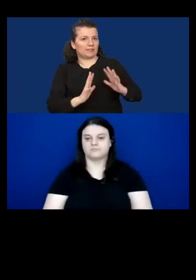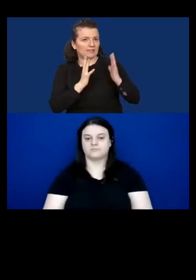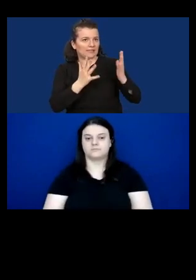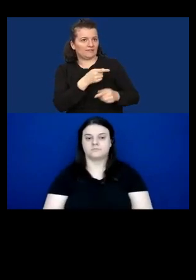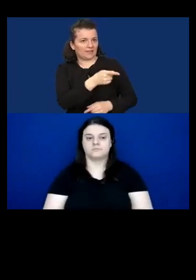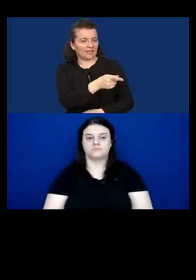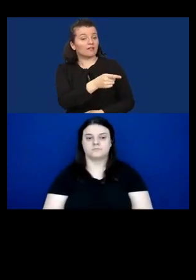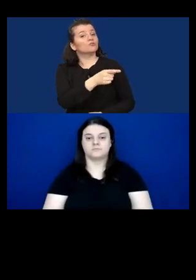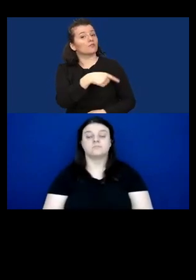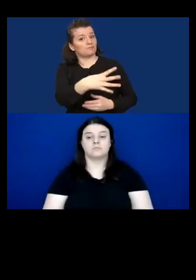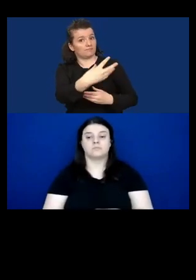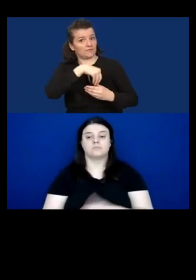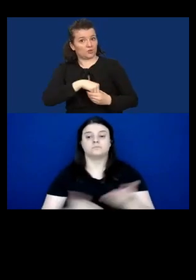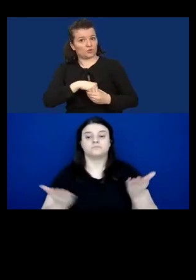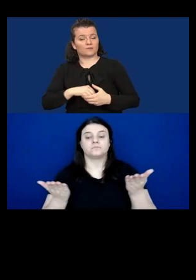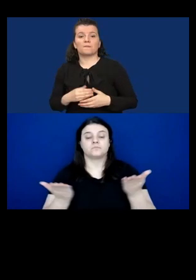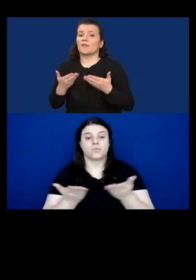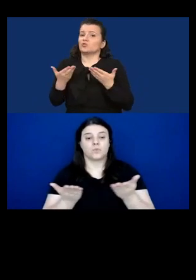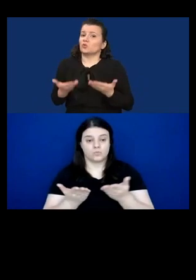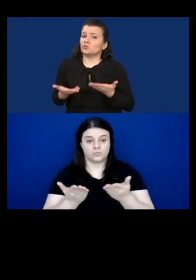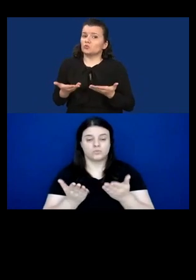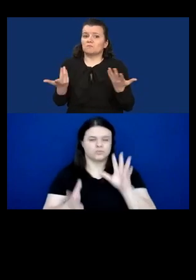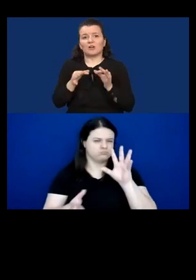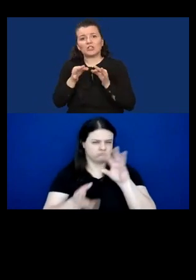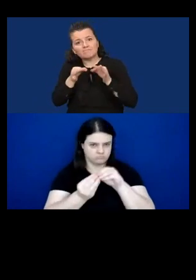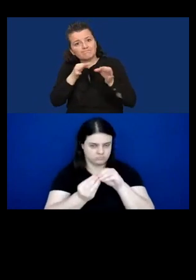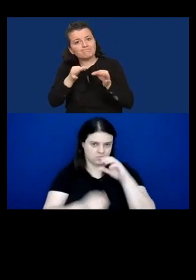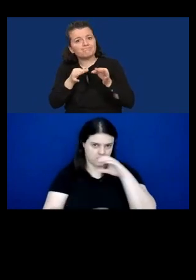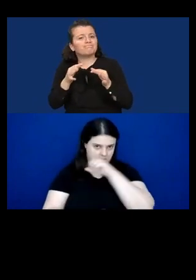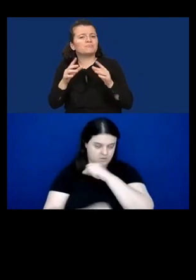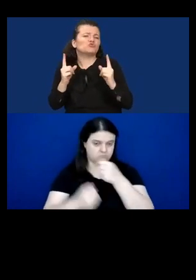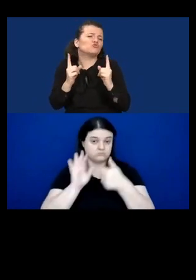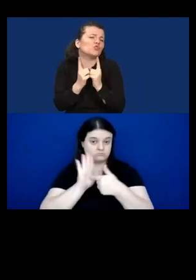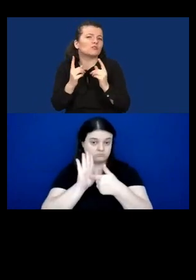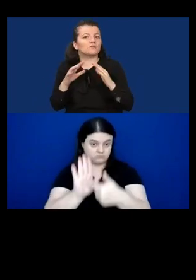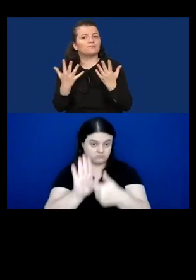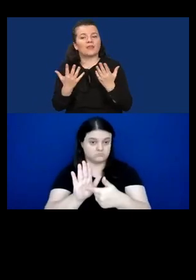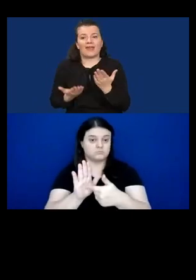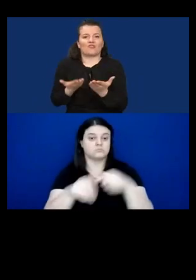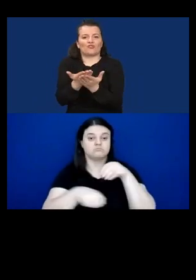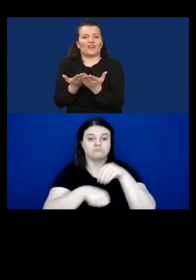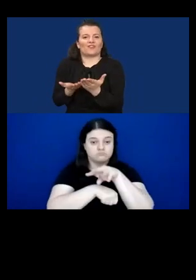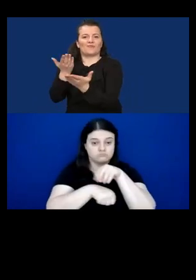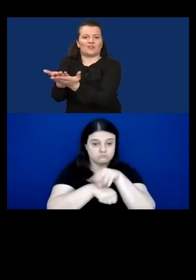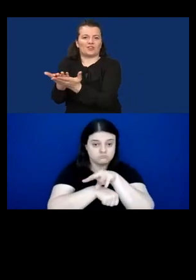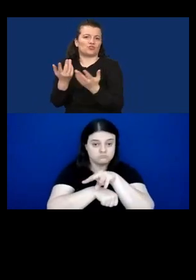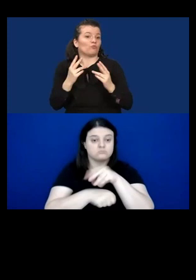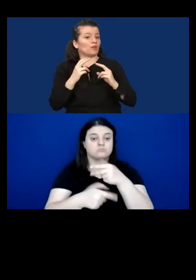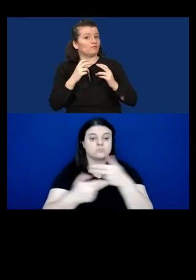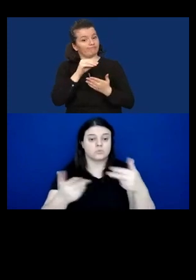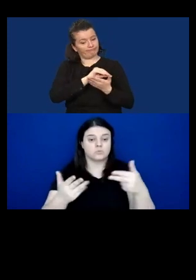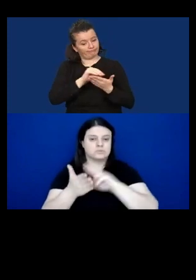Today we will briefly present the recommendations that come out from the report